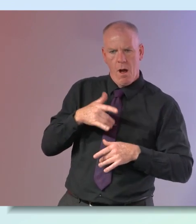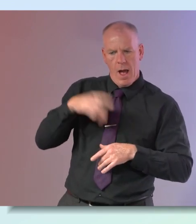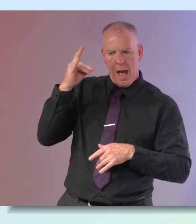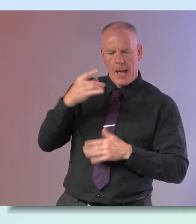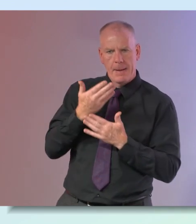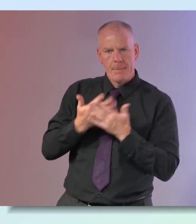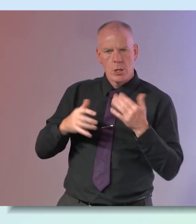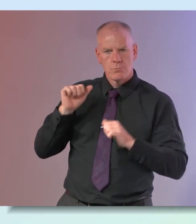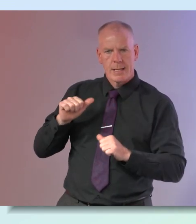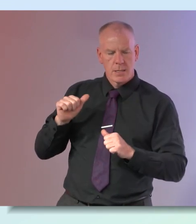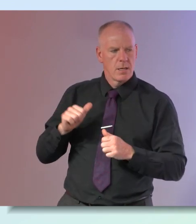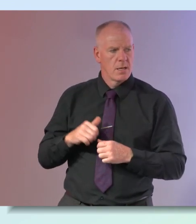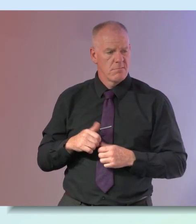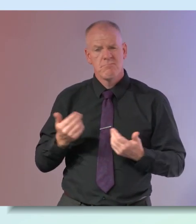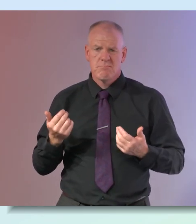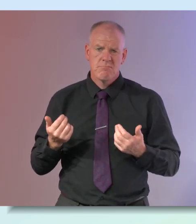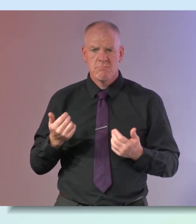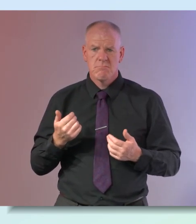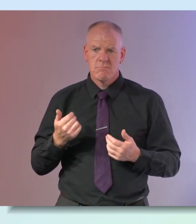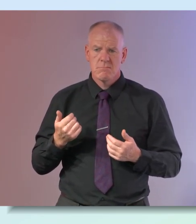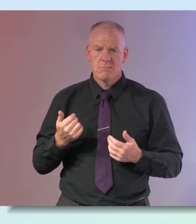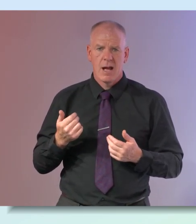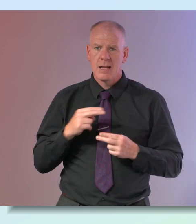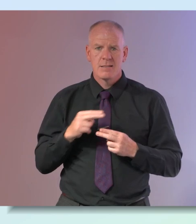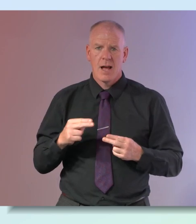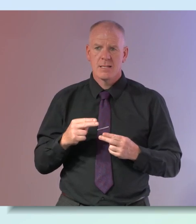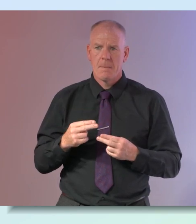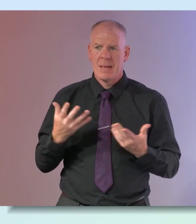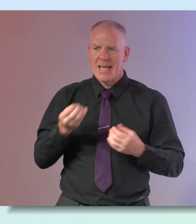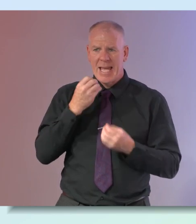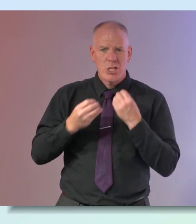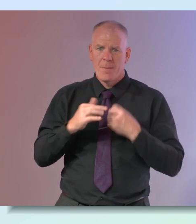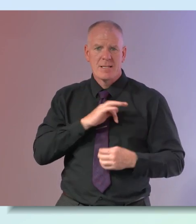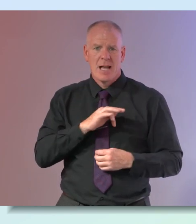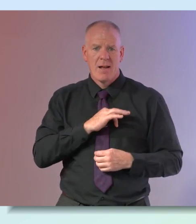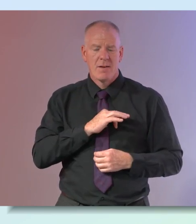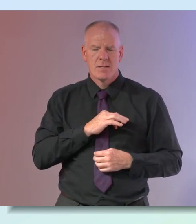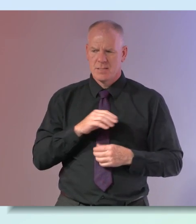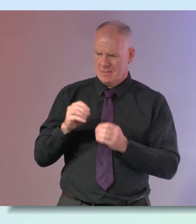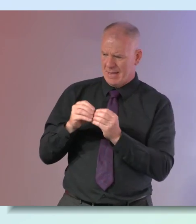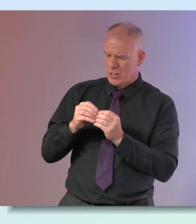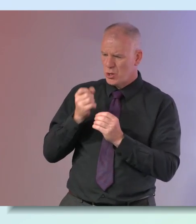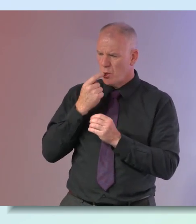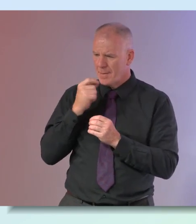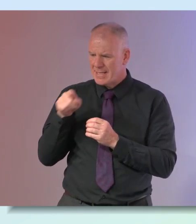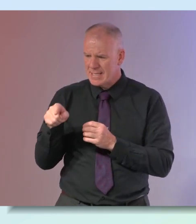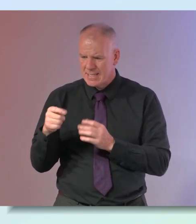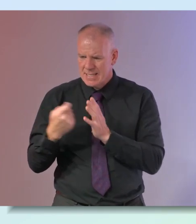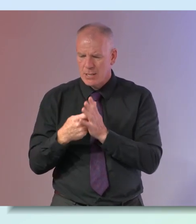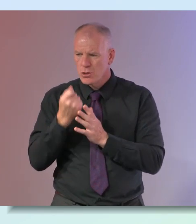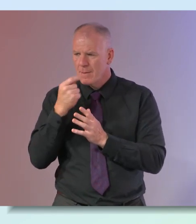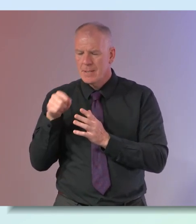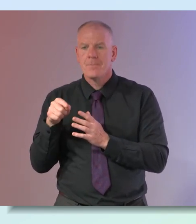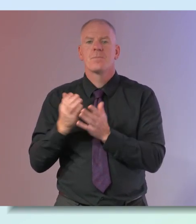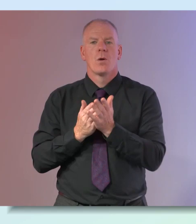blood pressure um i would have had a good diet because i wasn't a robot eater yeah and they mentioned the supplements there and it's only excuse